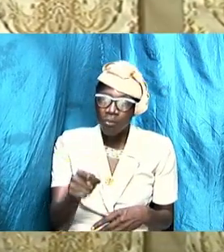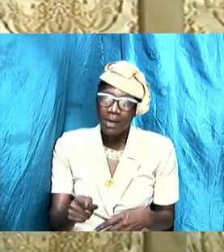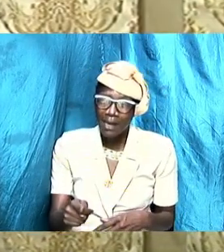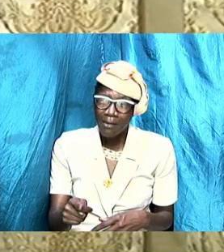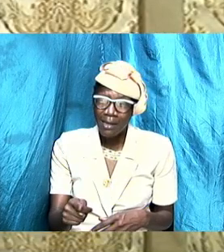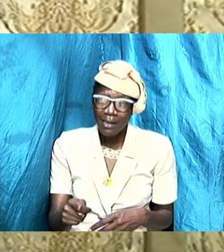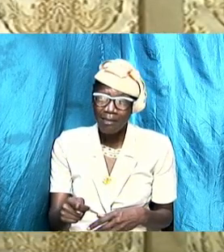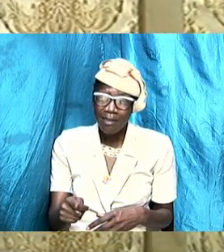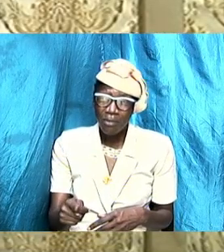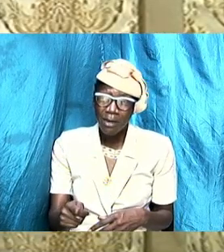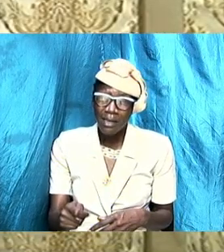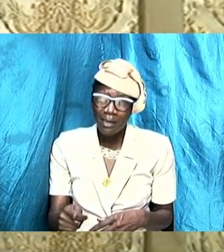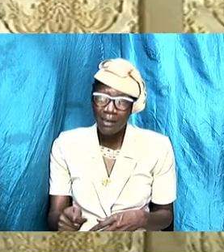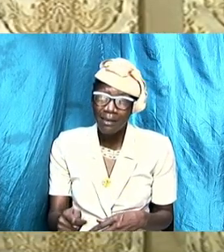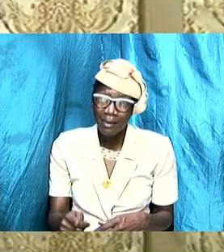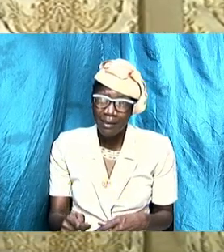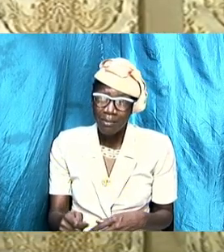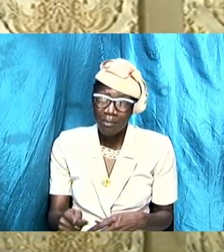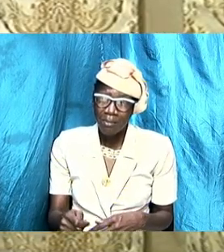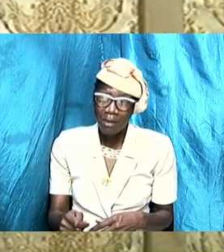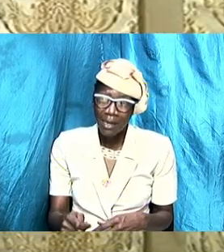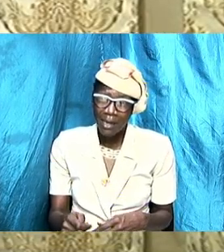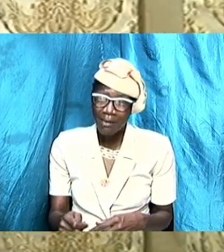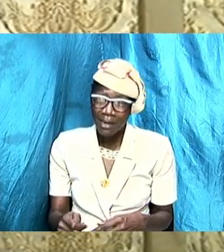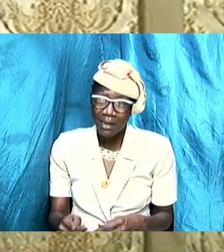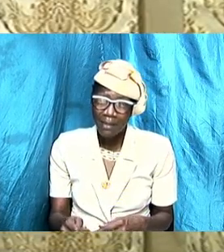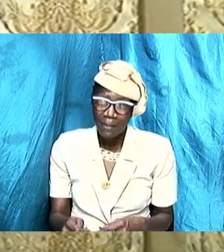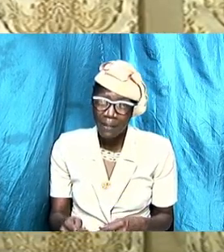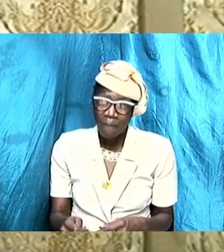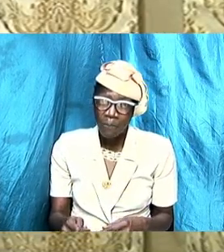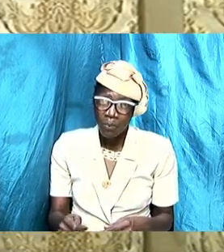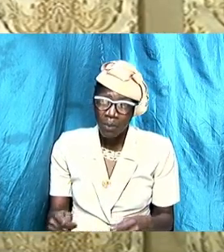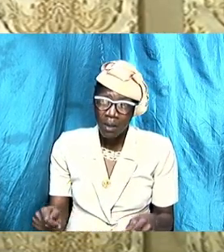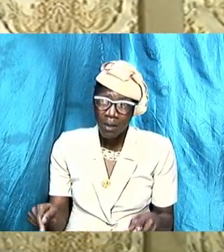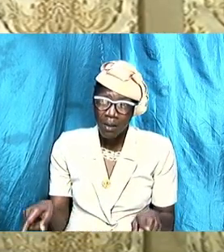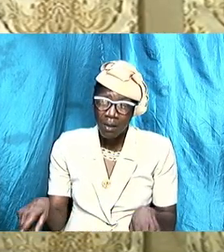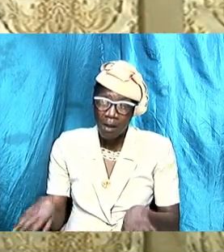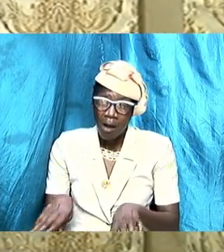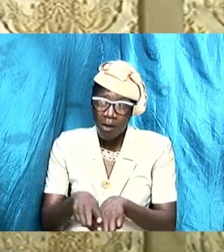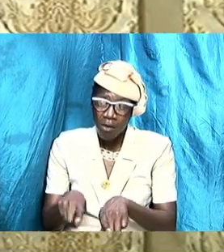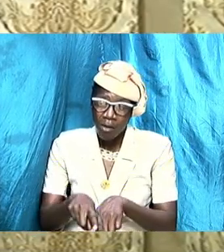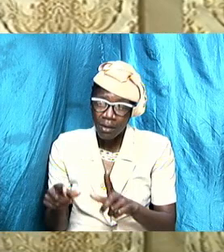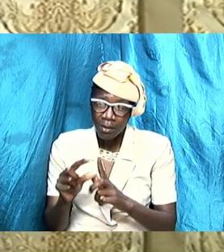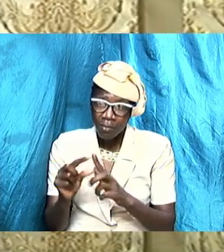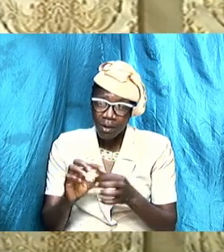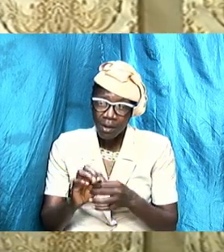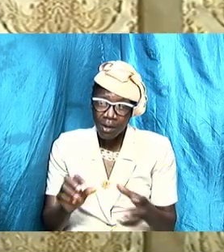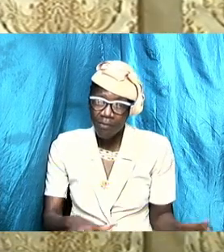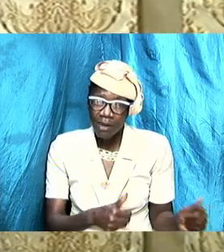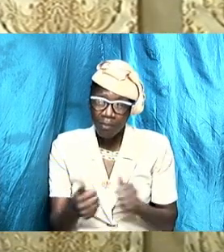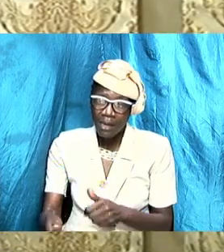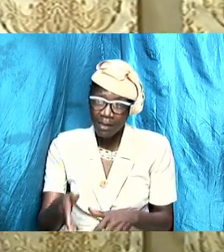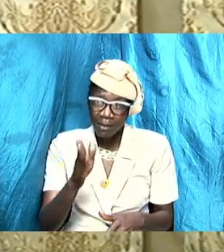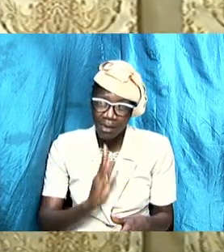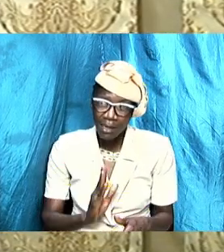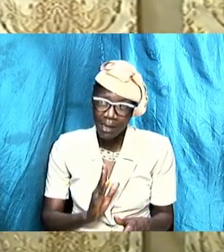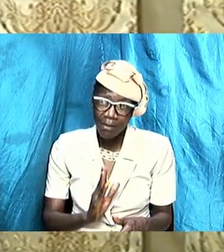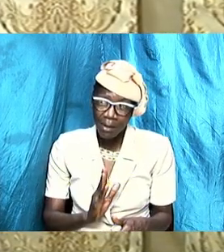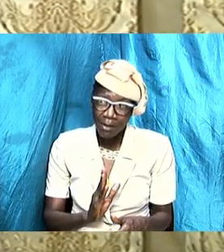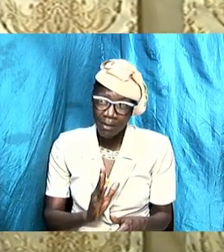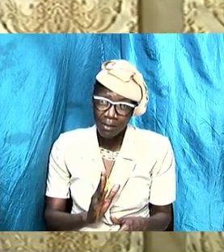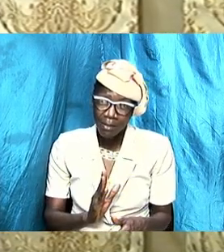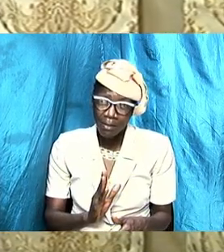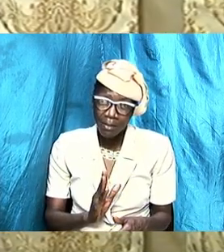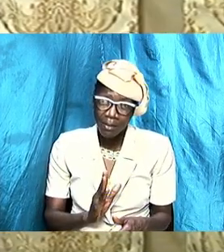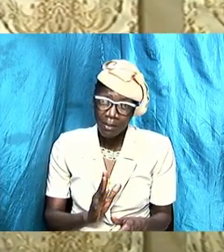that is not according to the Word of Almighty God. It